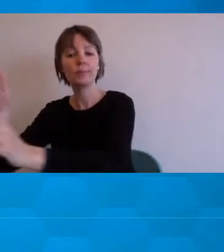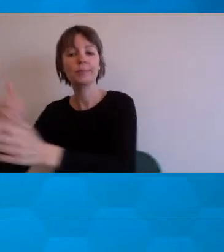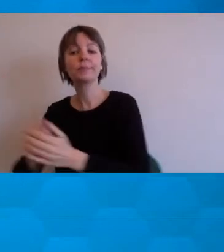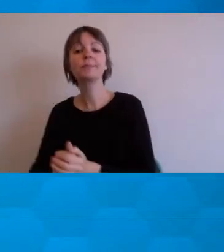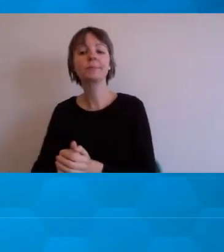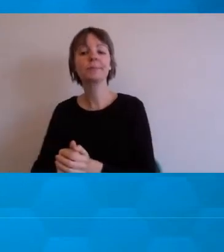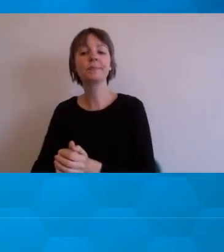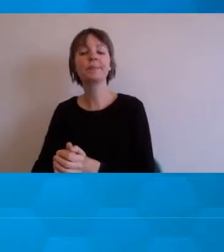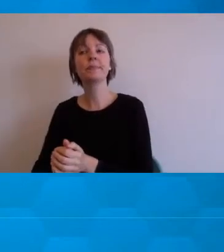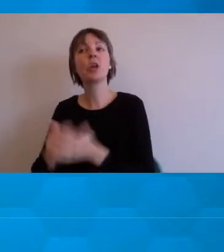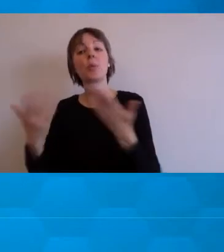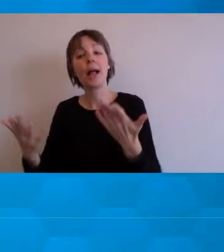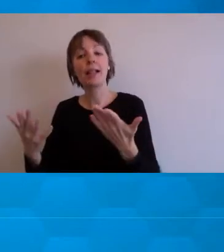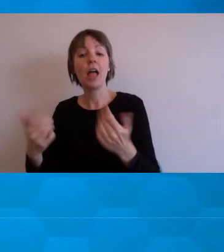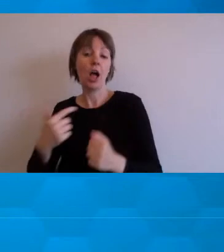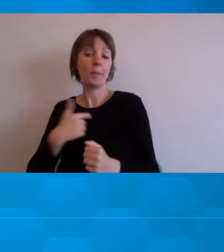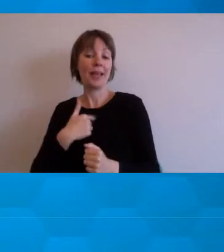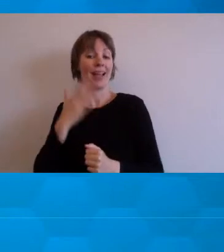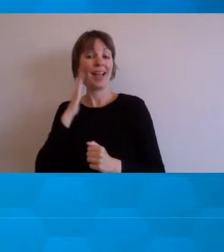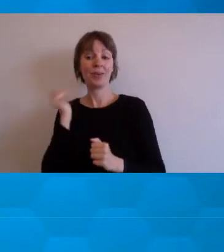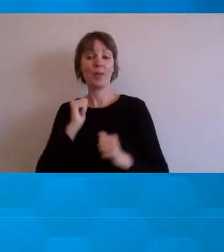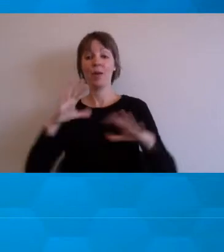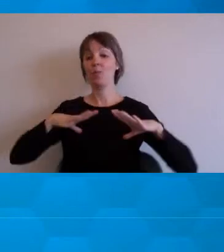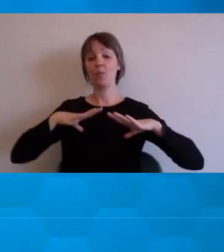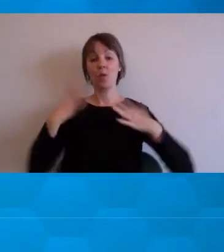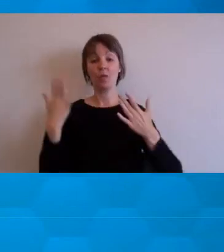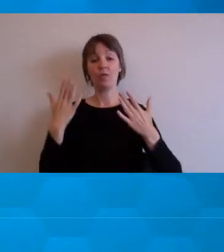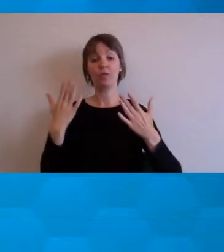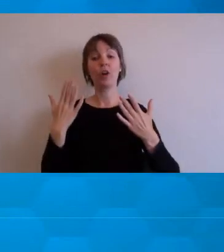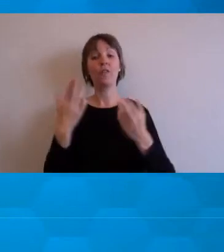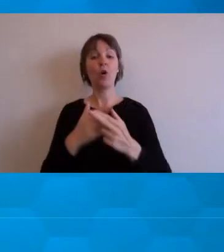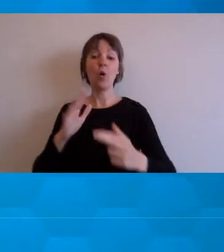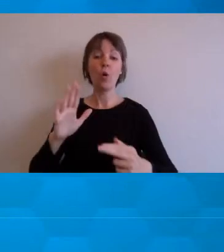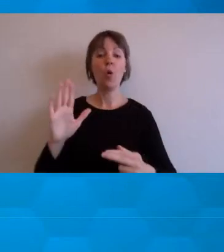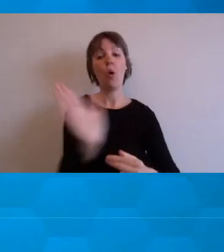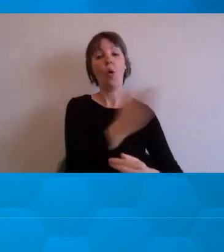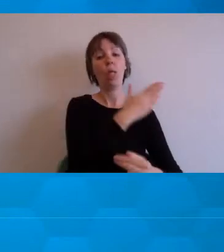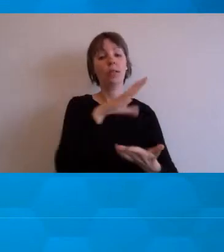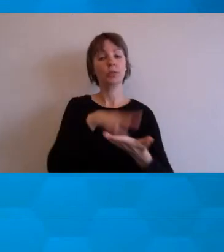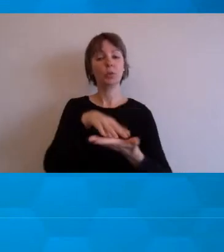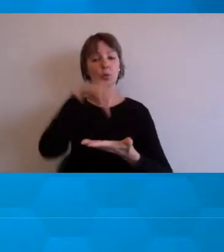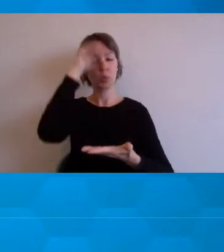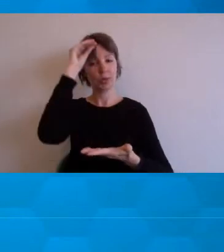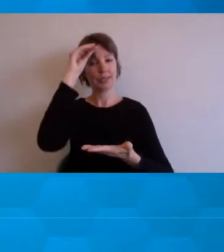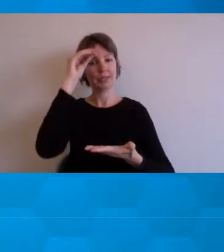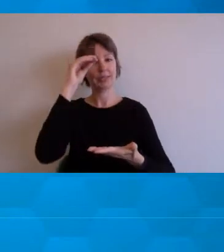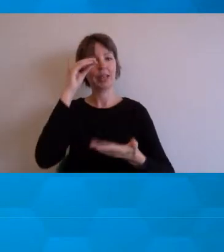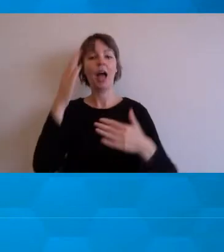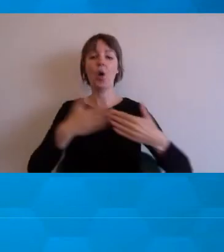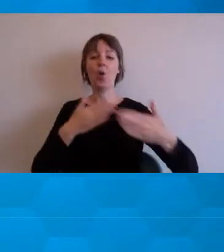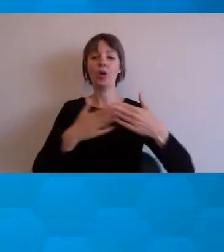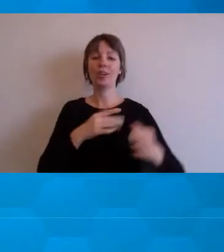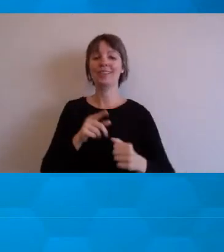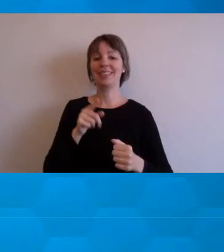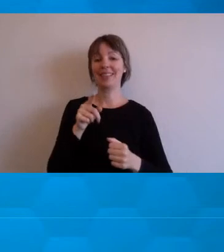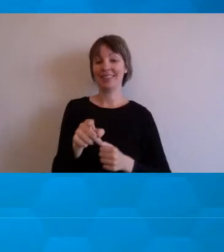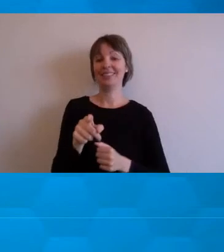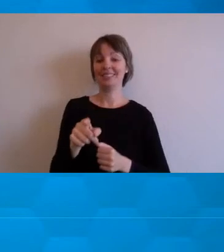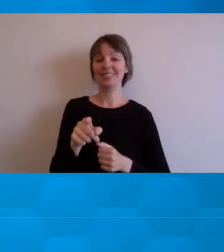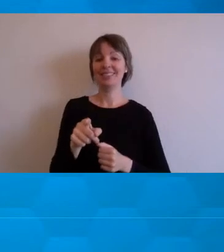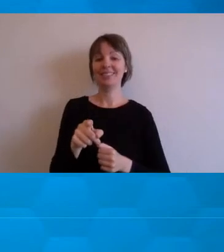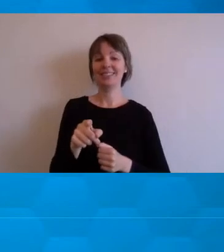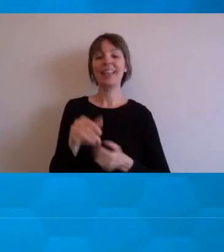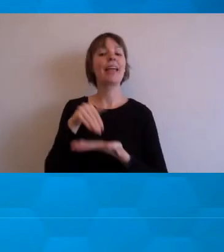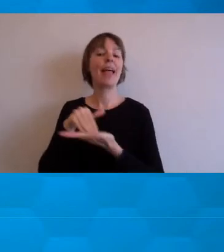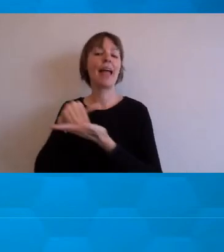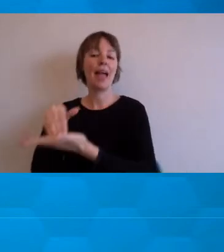students anyway. And of course, I have in mind those who are prone to be disorganized or feel forgetful about certain